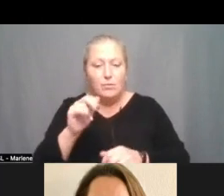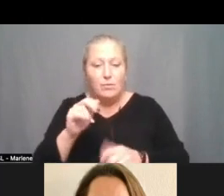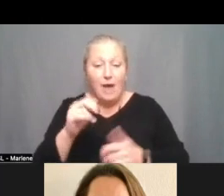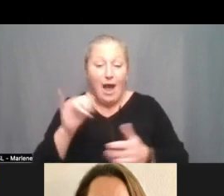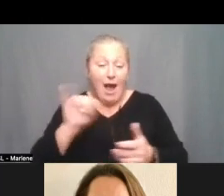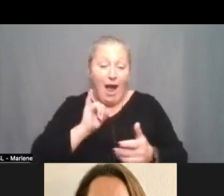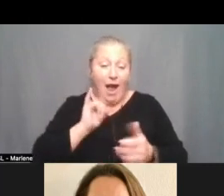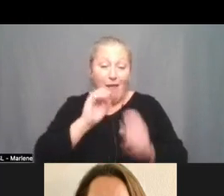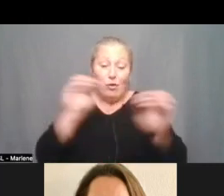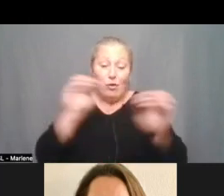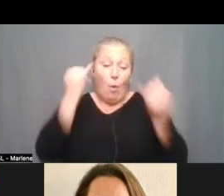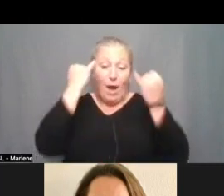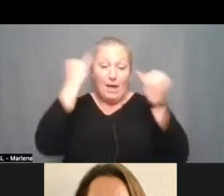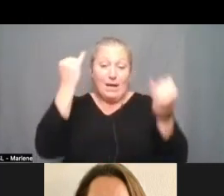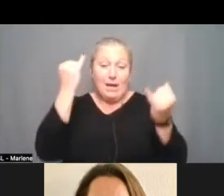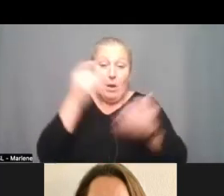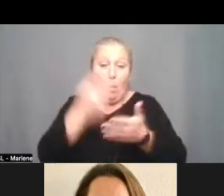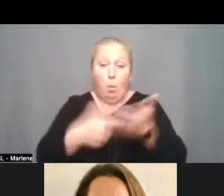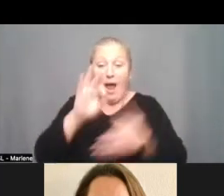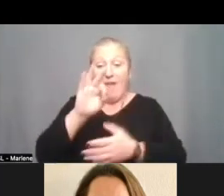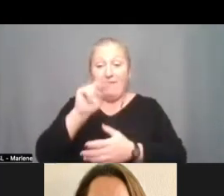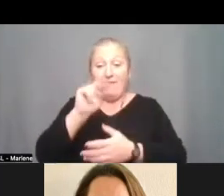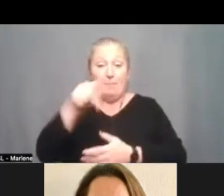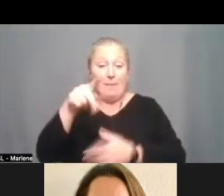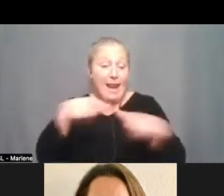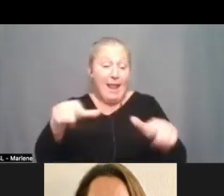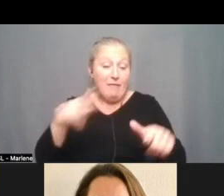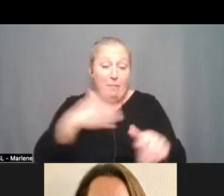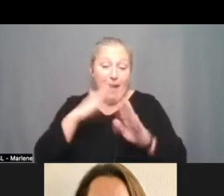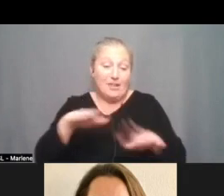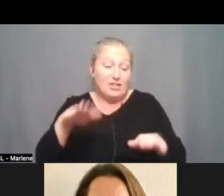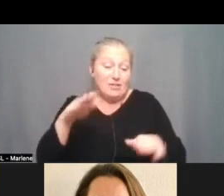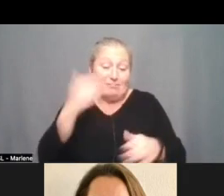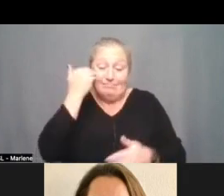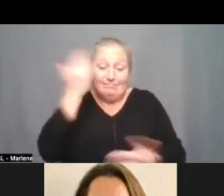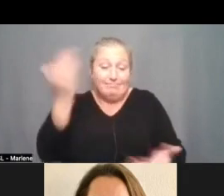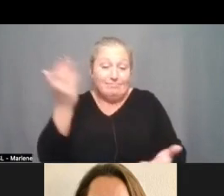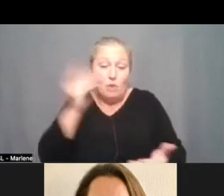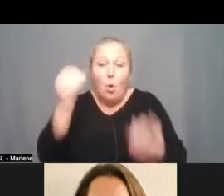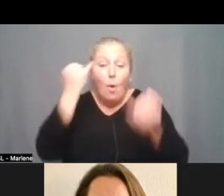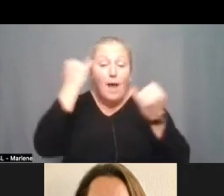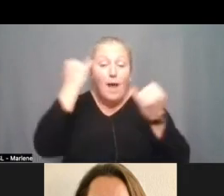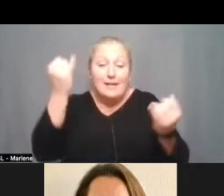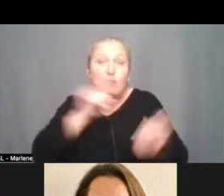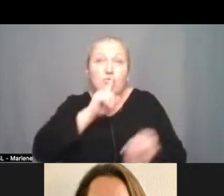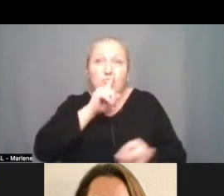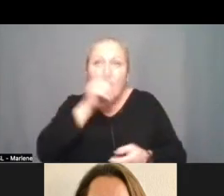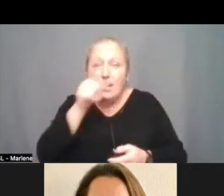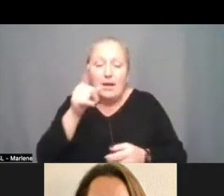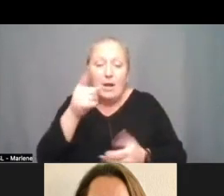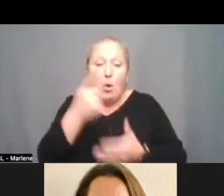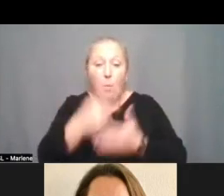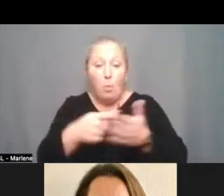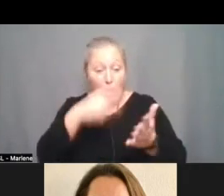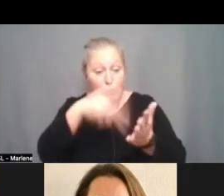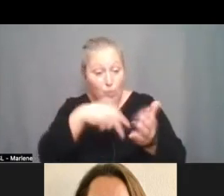no idea what f and p level my child is you know i have no idea really and truly beyond like what i read with them at